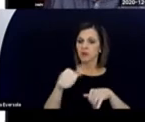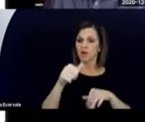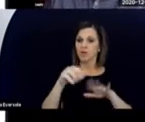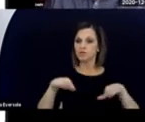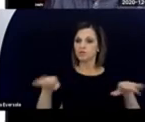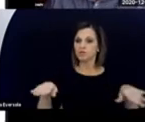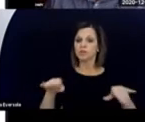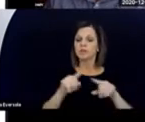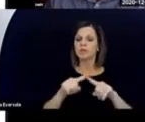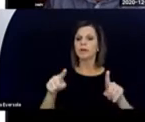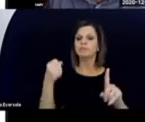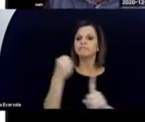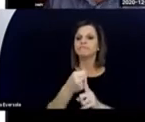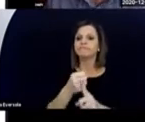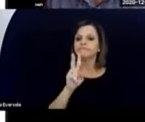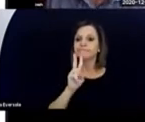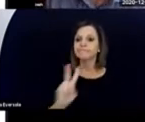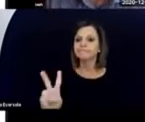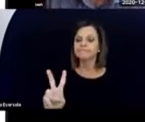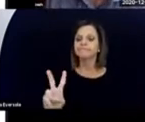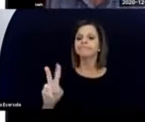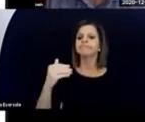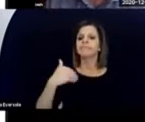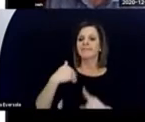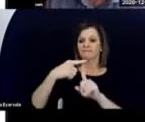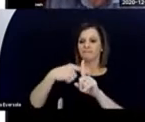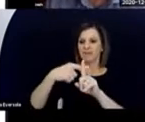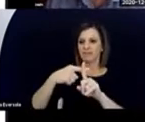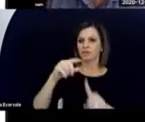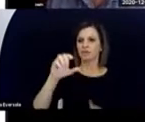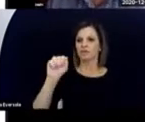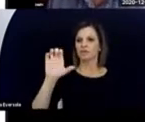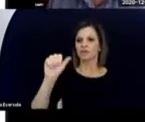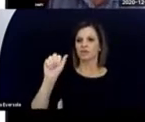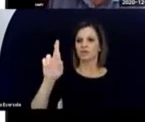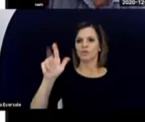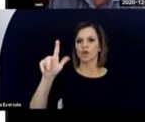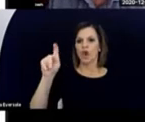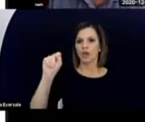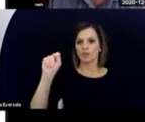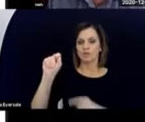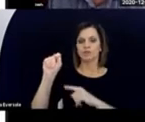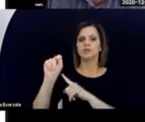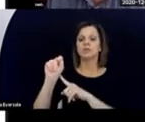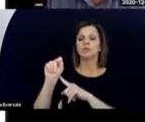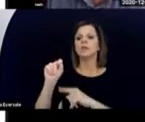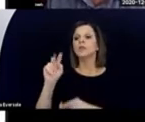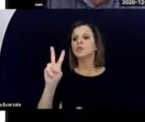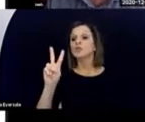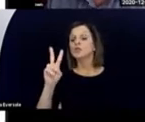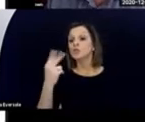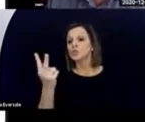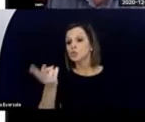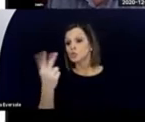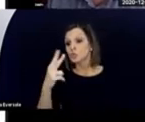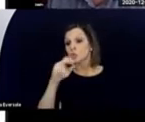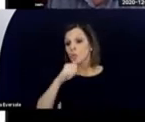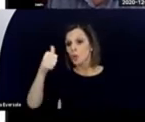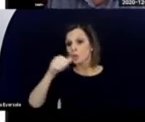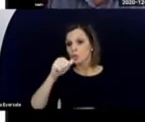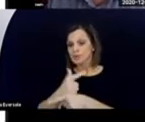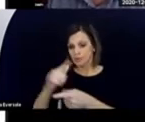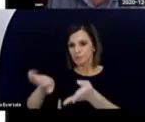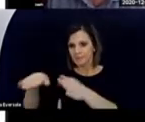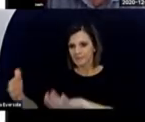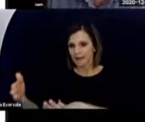and she had two older sisters who died of the infection. She survived, but she